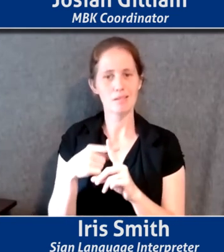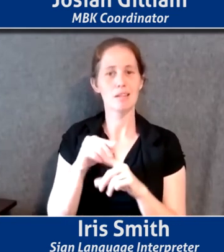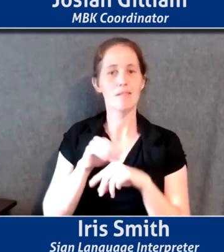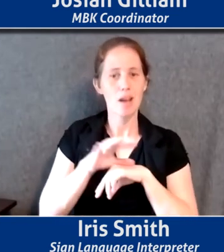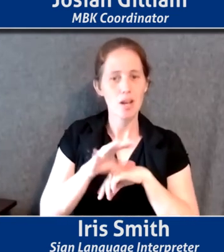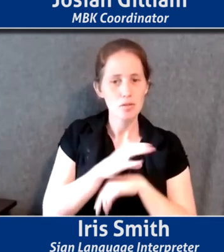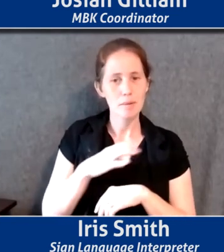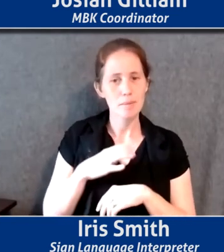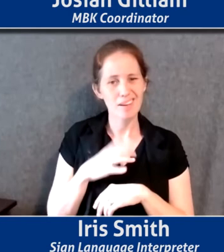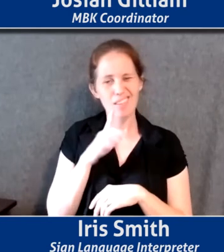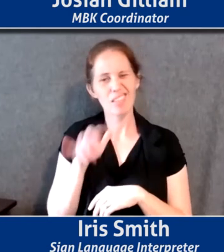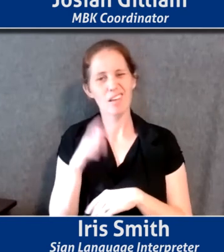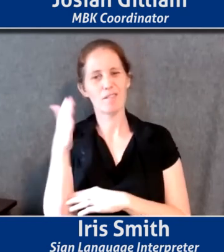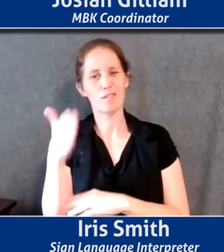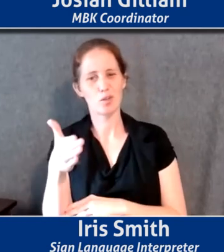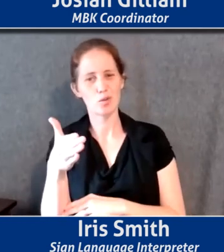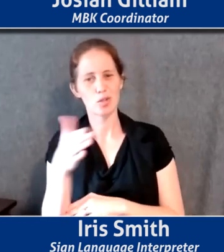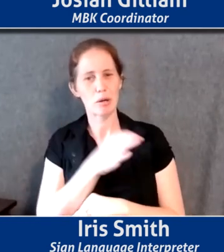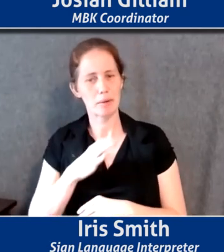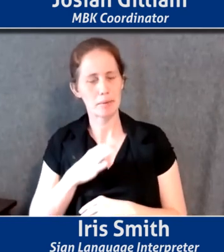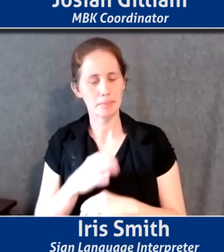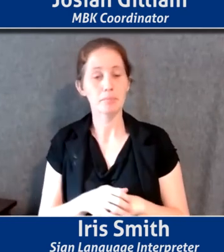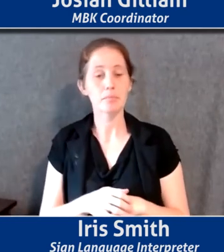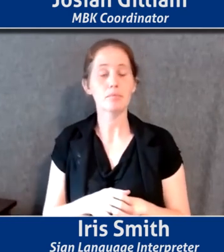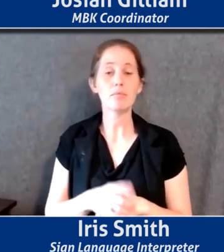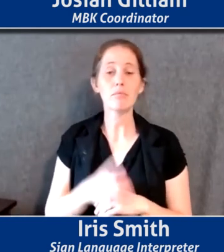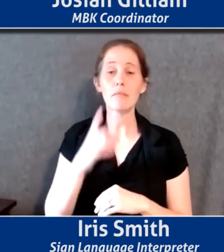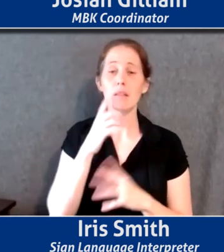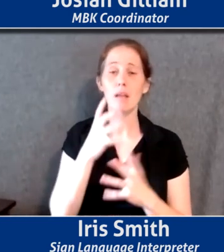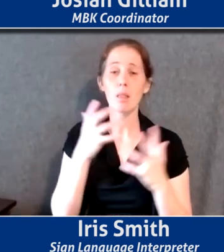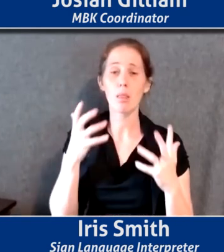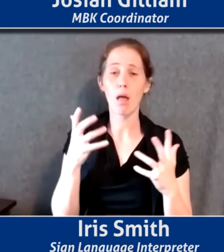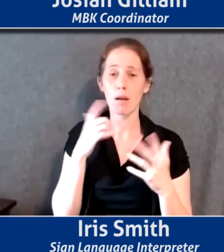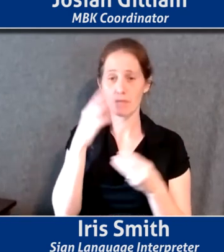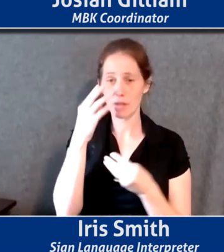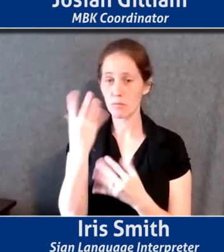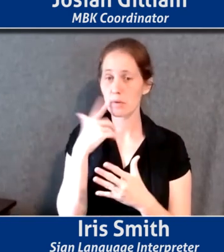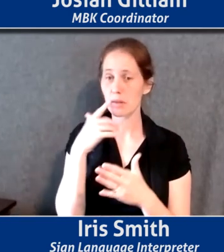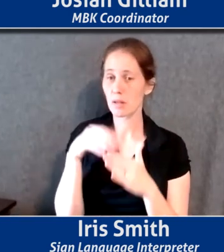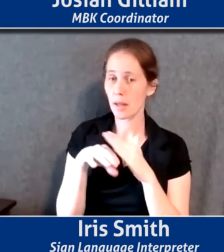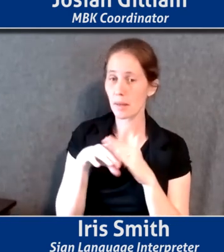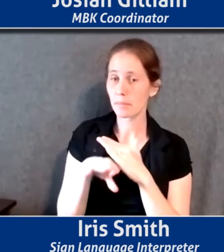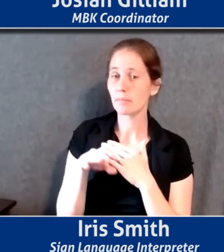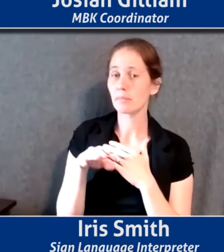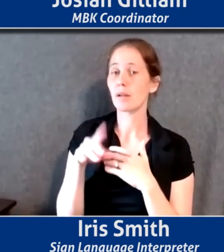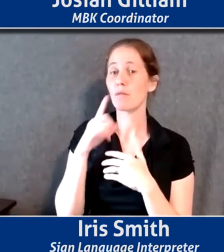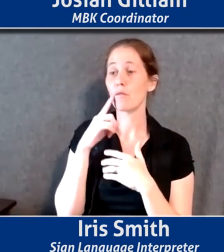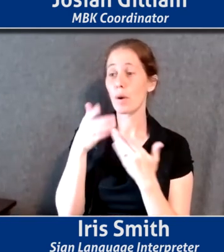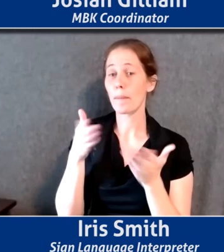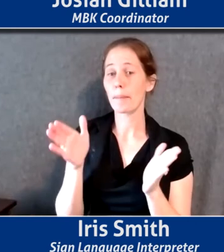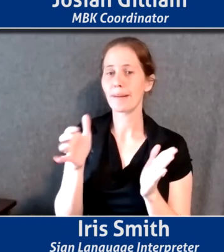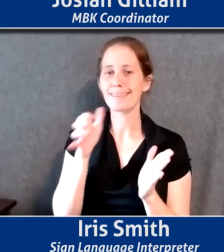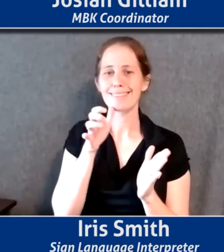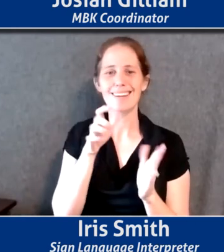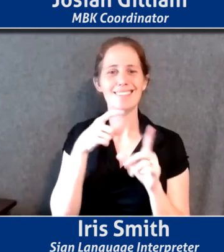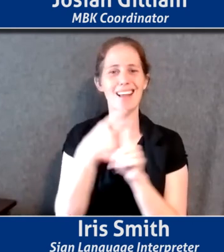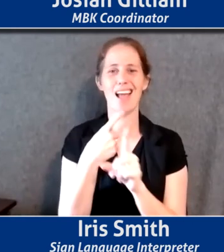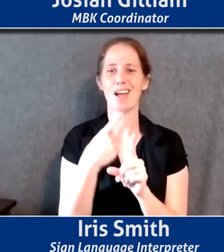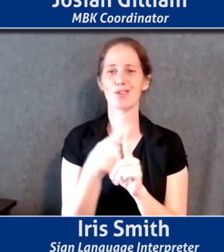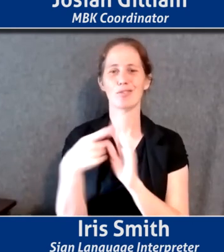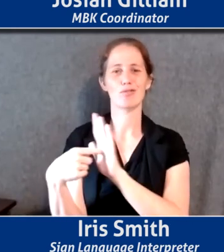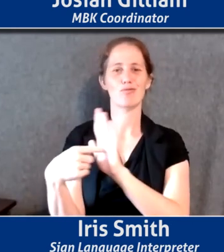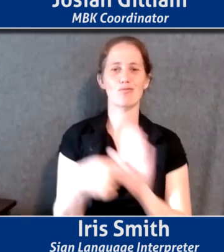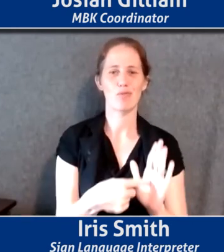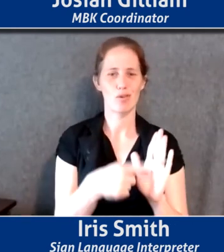because I think a lot of the information that's publicly available does not adequately reflect the realities of the